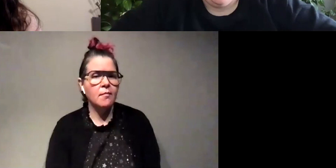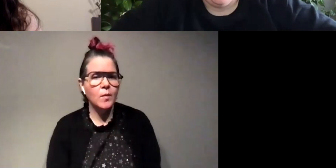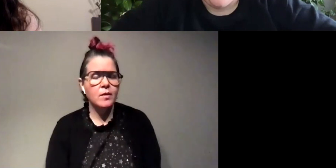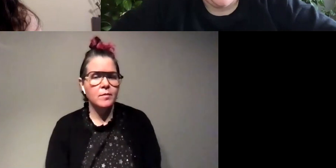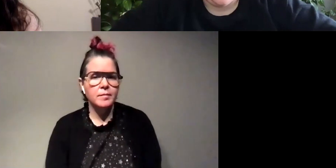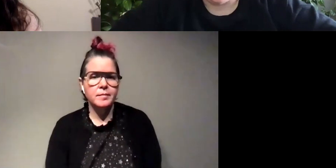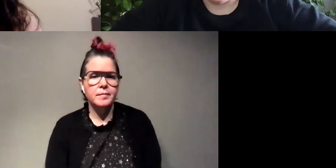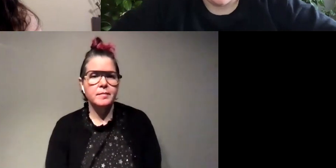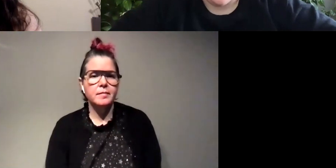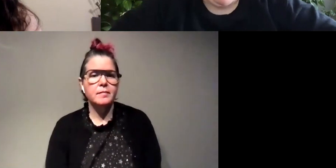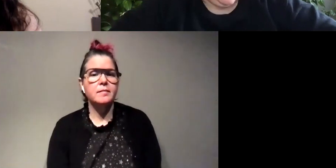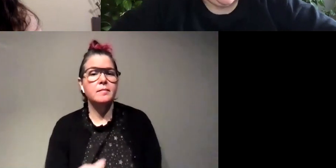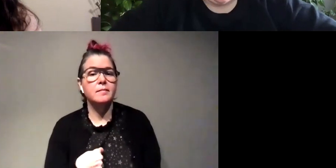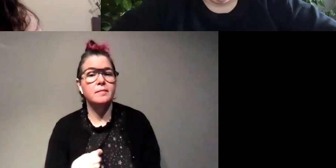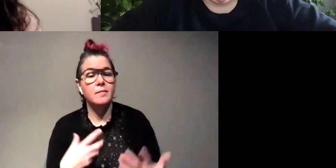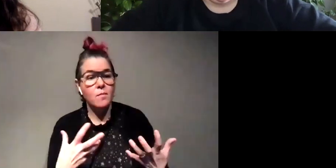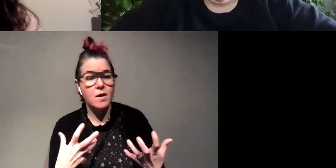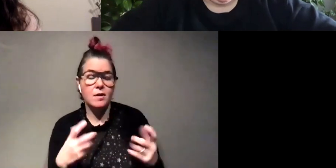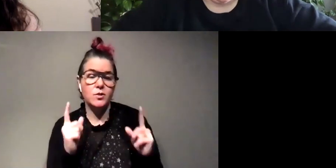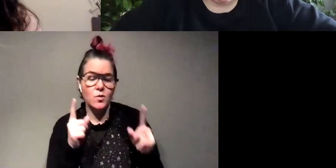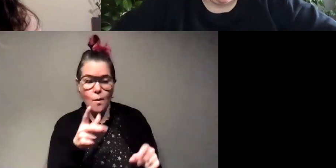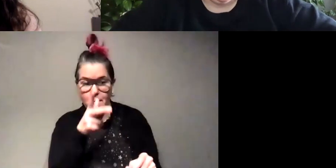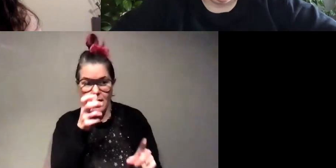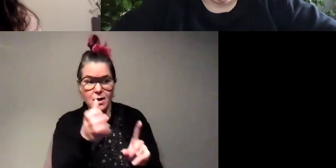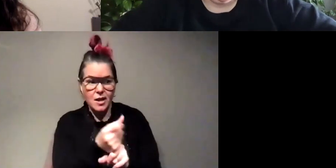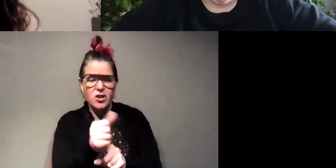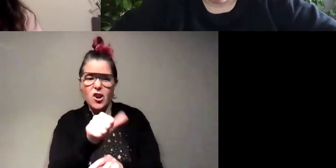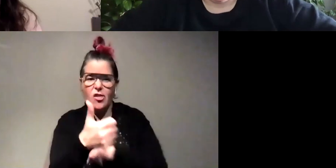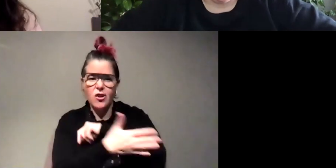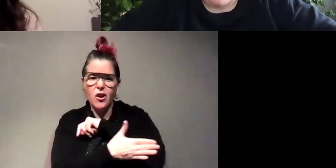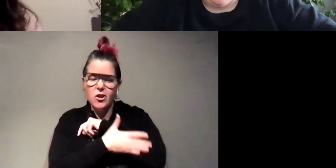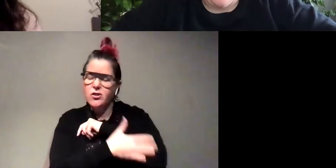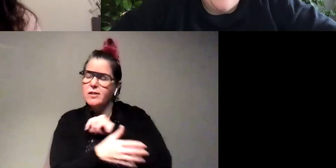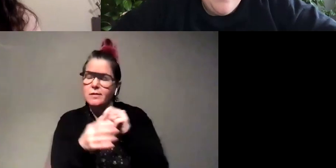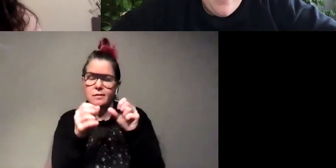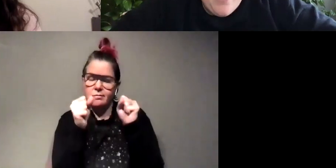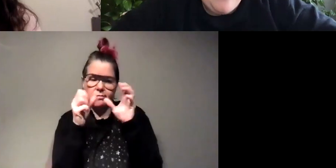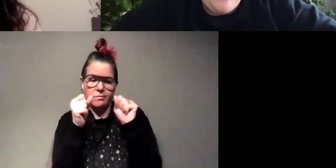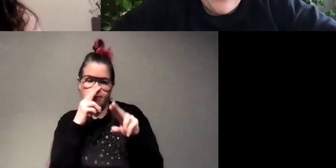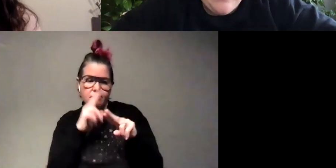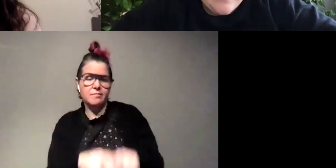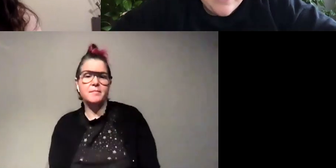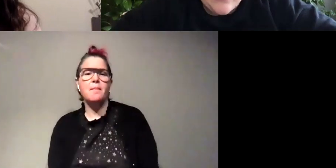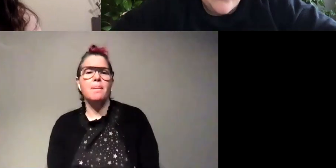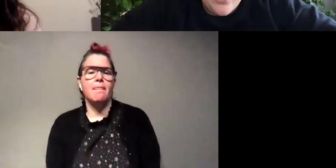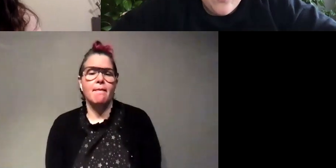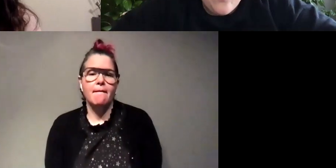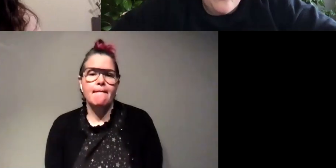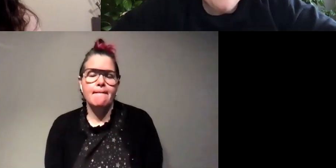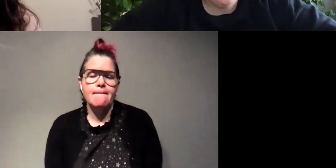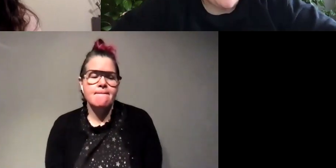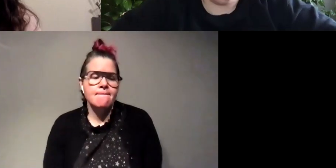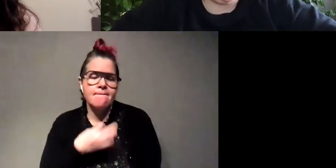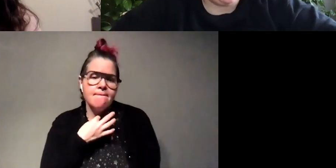want to go bug catching other places that sounds like so much fun um let's see so